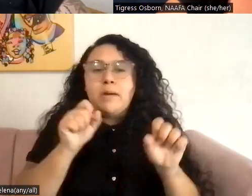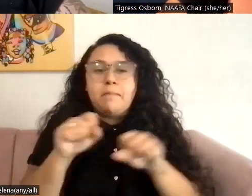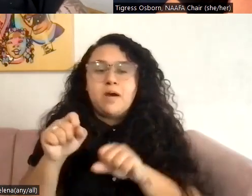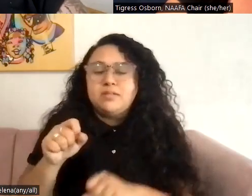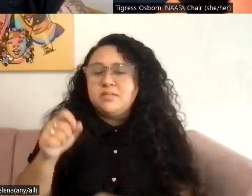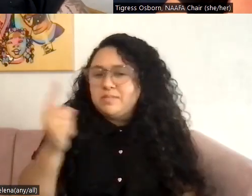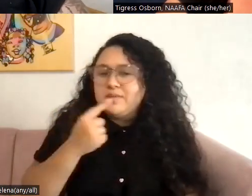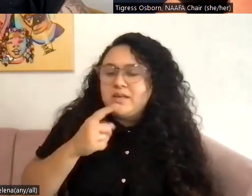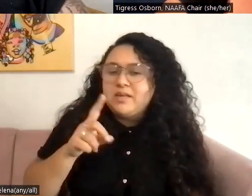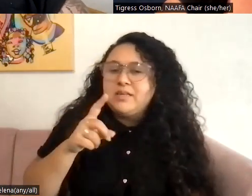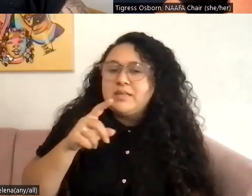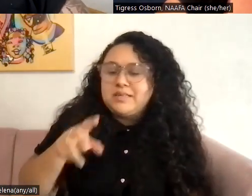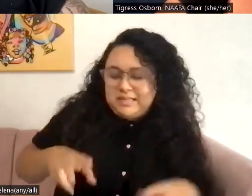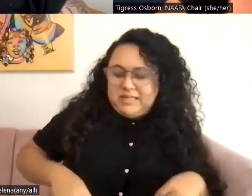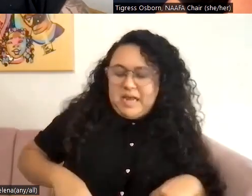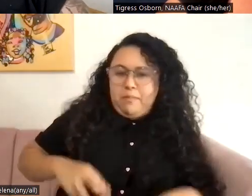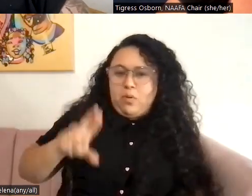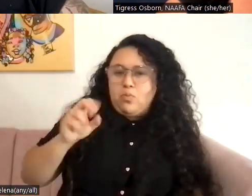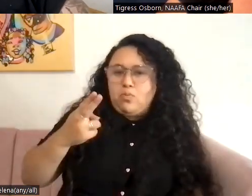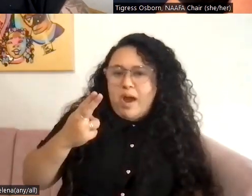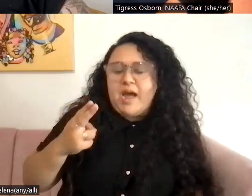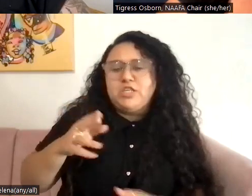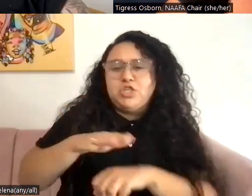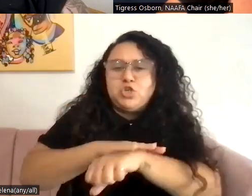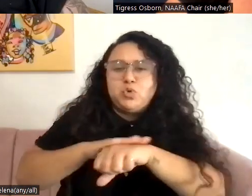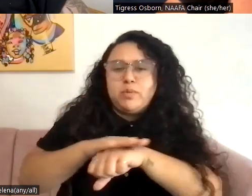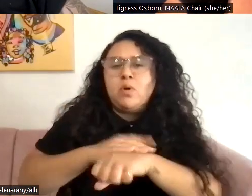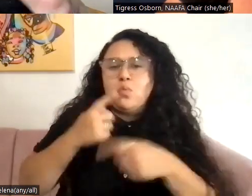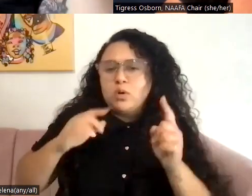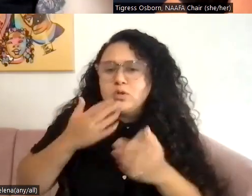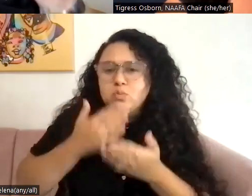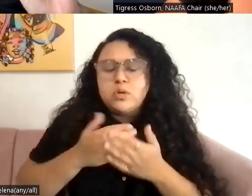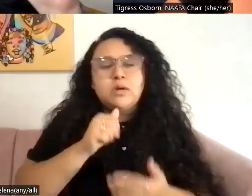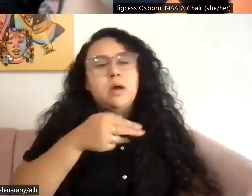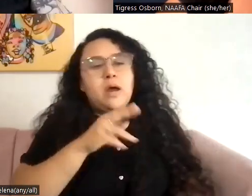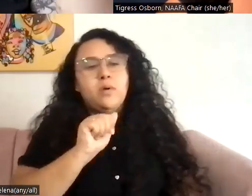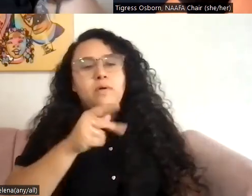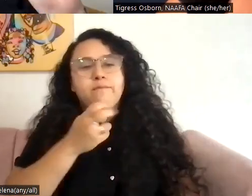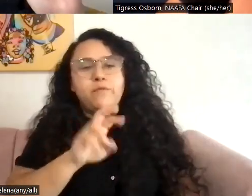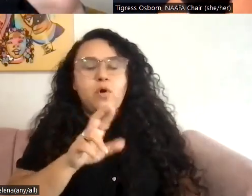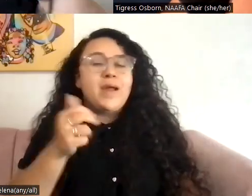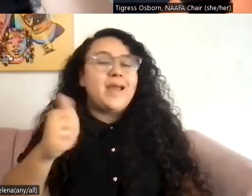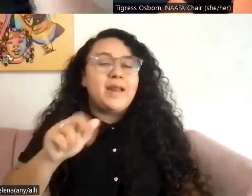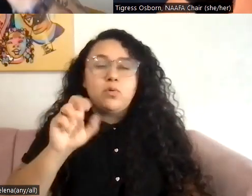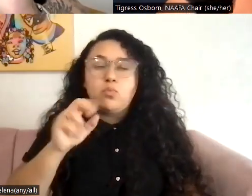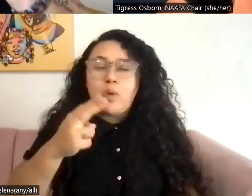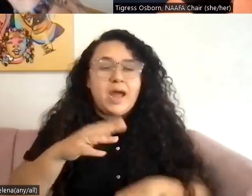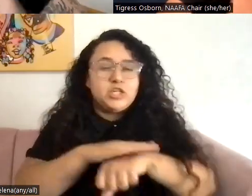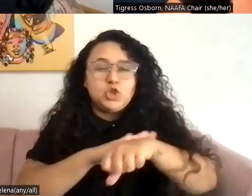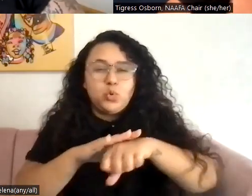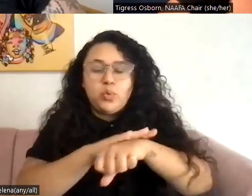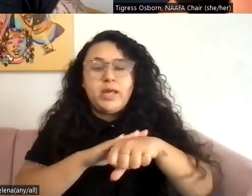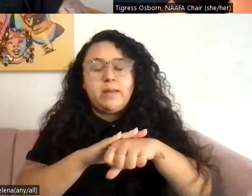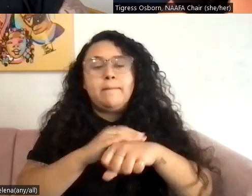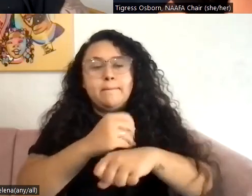really well. Some people said aquaphor works really well. Just any kind of rash cream. That's going to also kind of keep